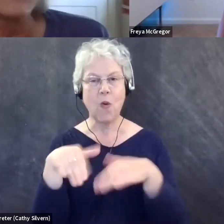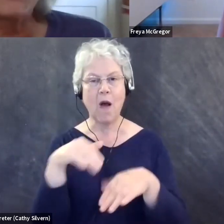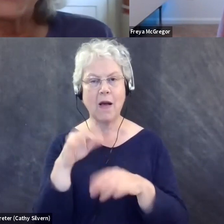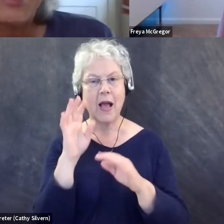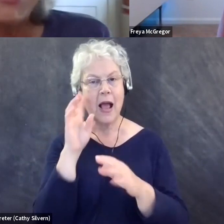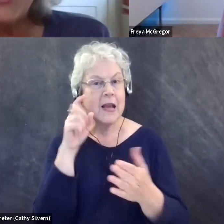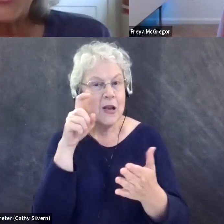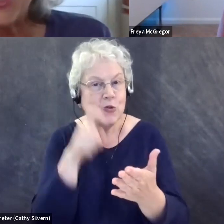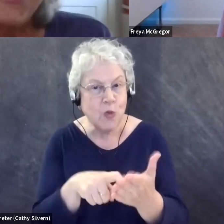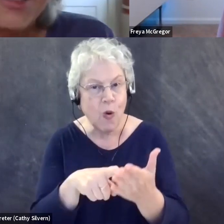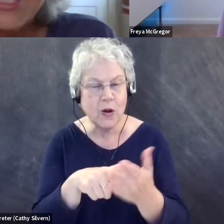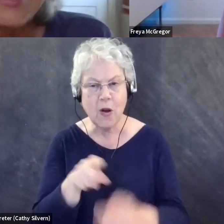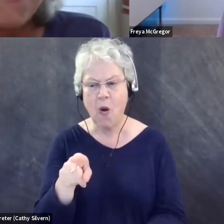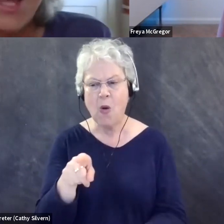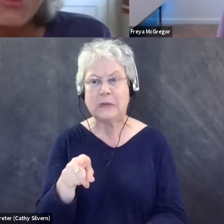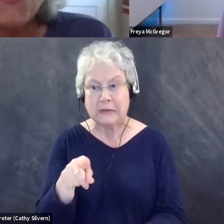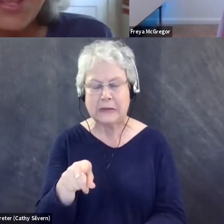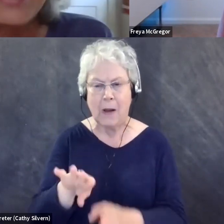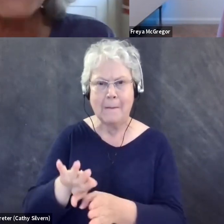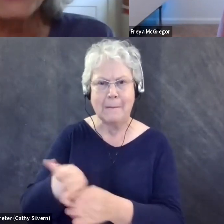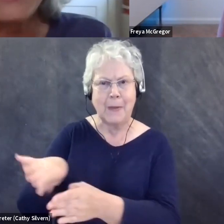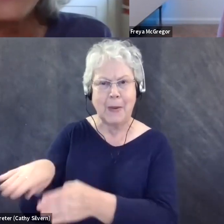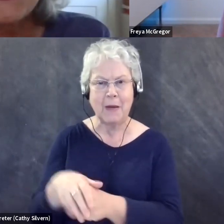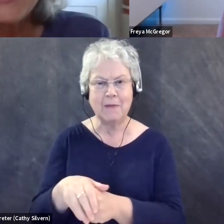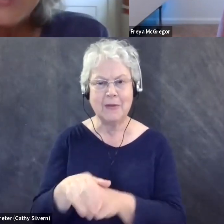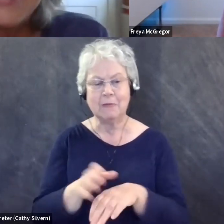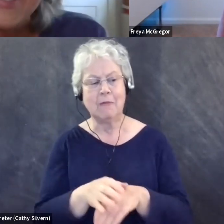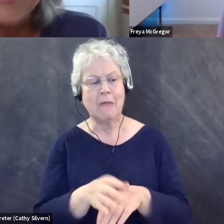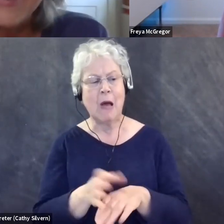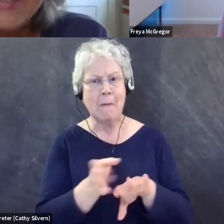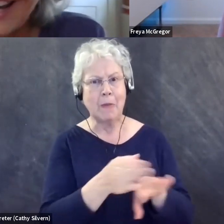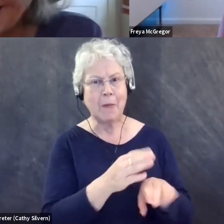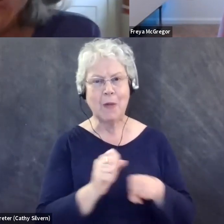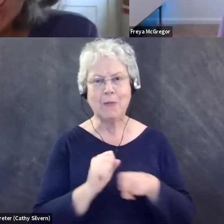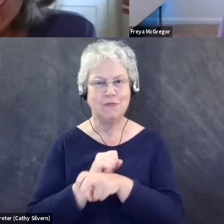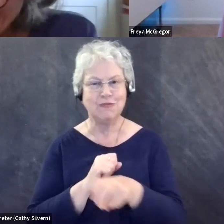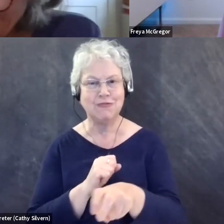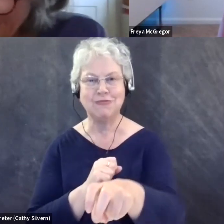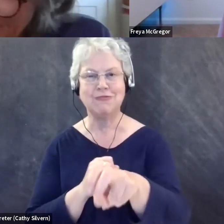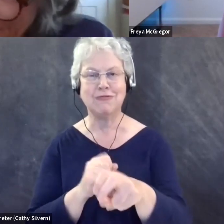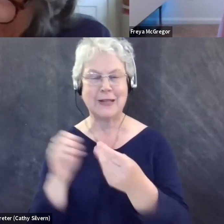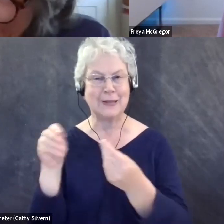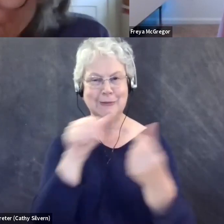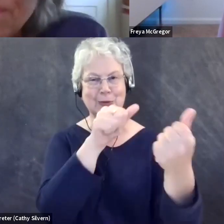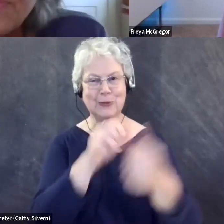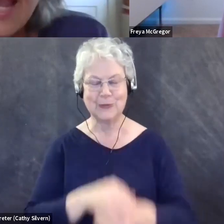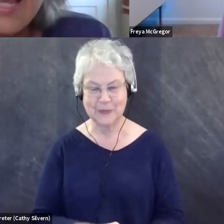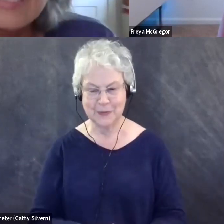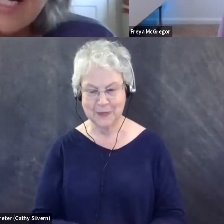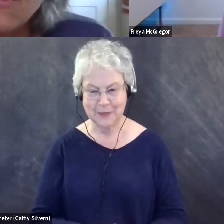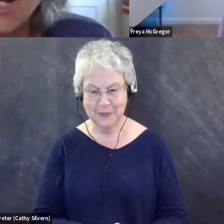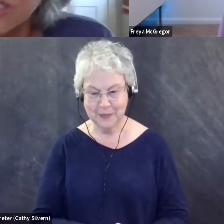like shoveling the stuff out of the way. It's really, it's really endearing, I think. Um,